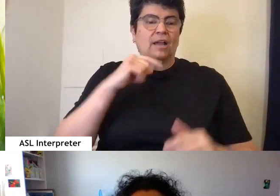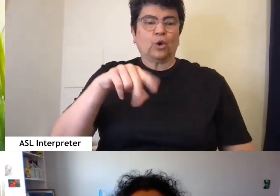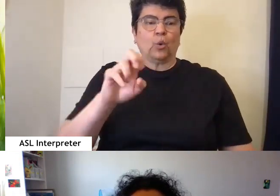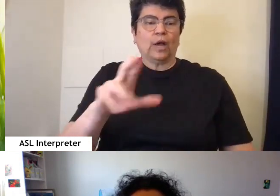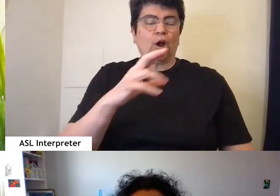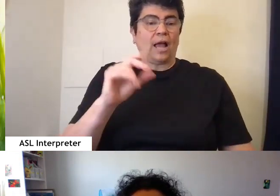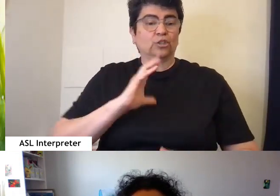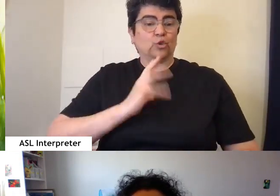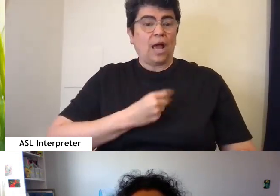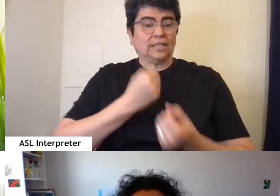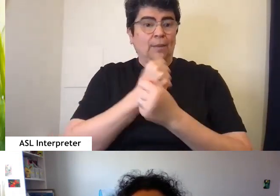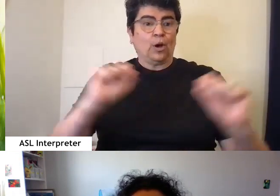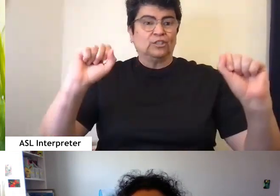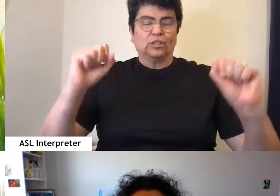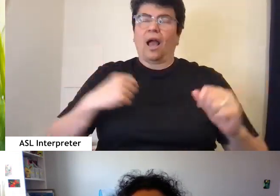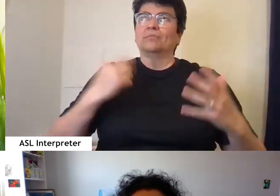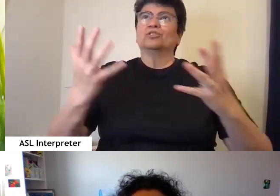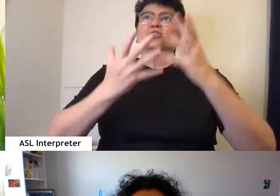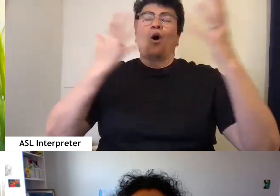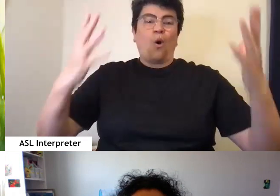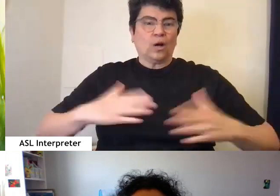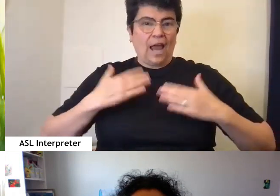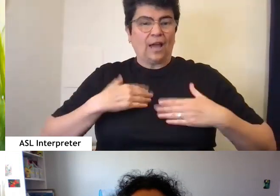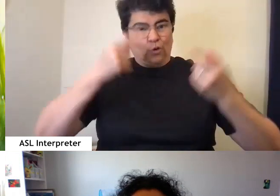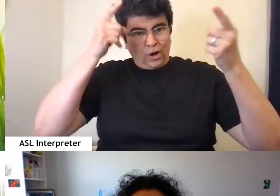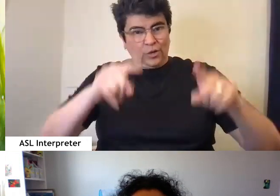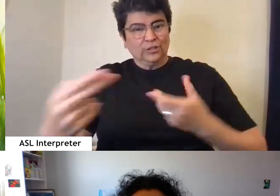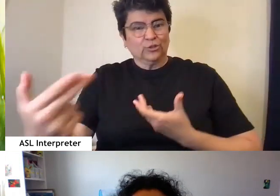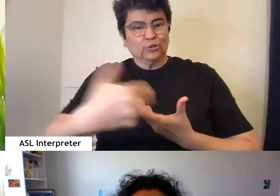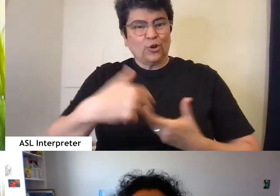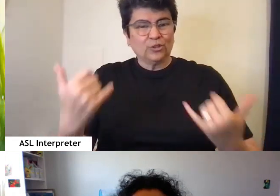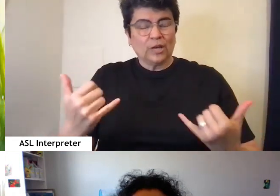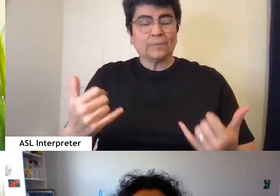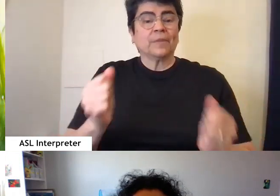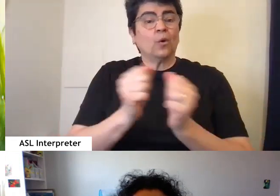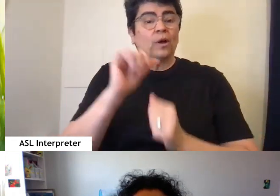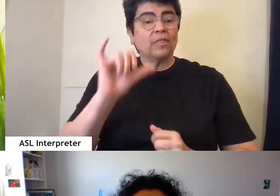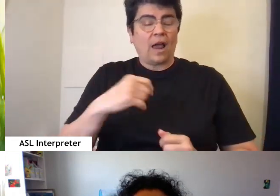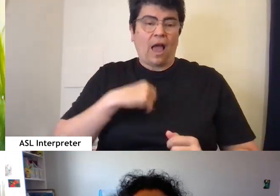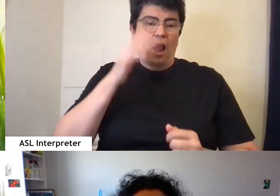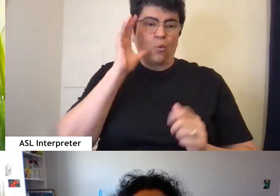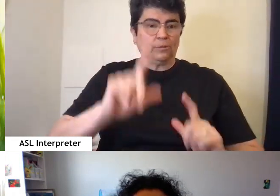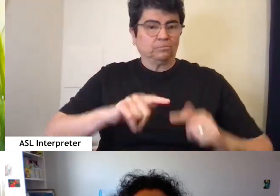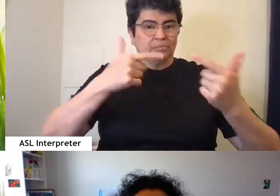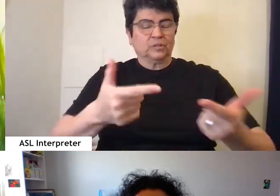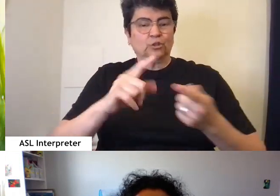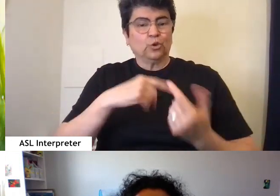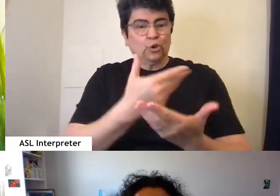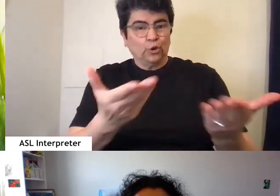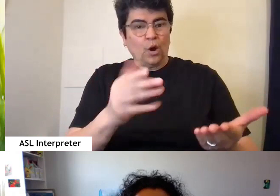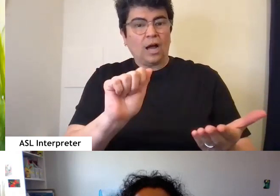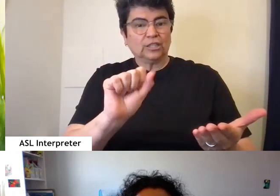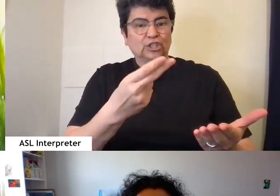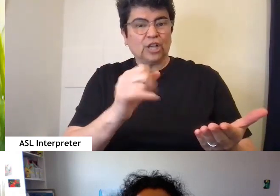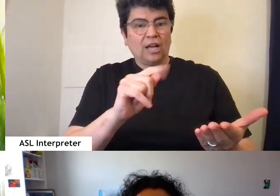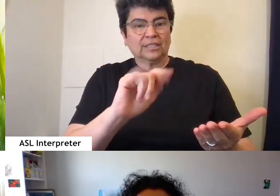liberation. So I am so glad that you've agreed to join us today. And with that I will be turning it over to you Ashanti to